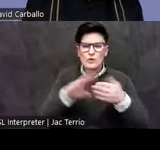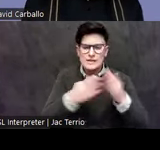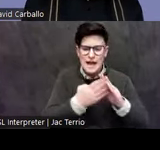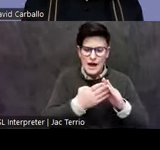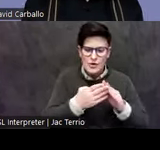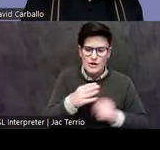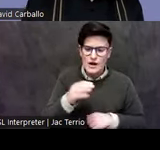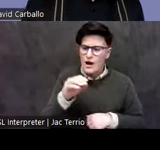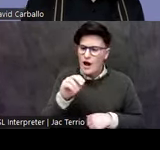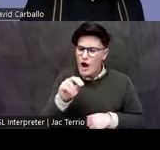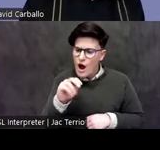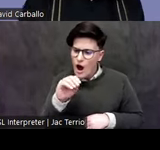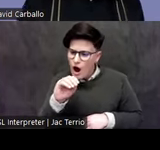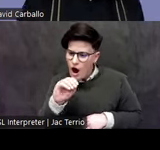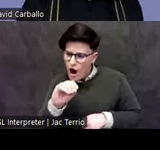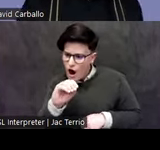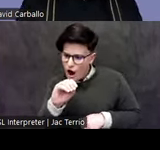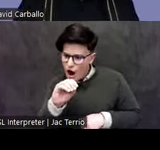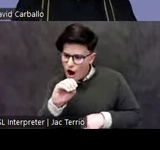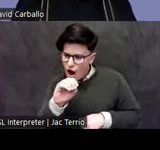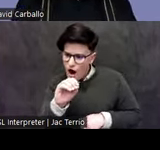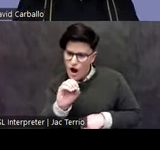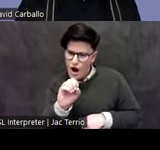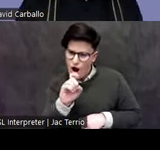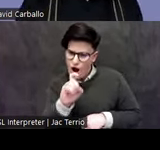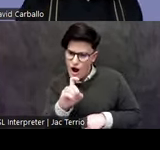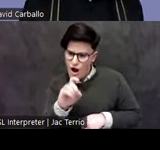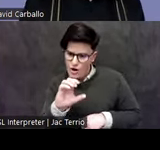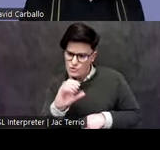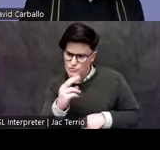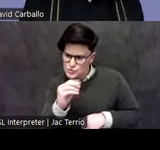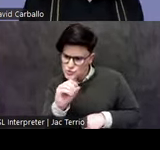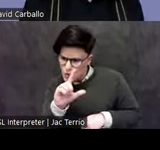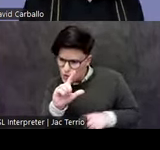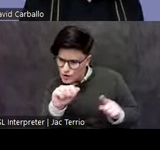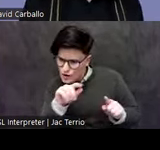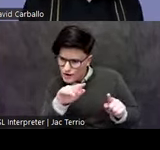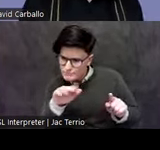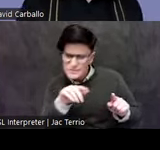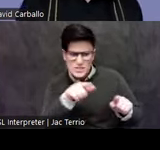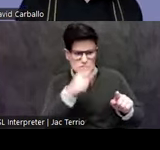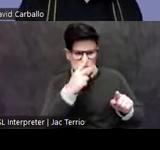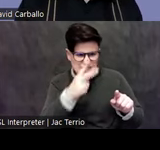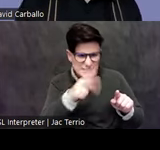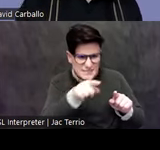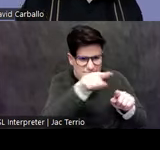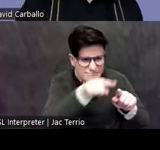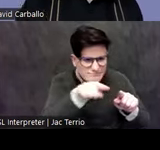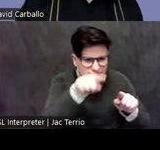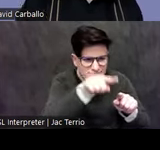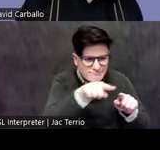northern central Tlaxcala. And you can see on the bottom right, they have one of these glorietas or roundabouts with